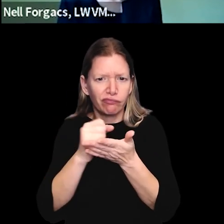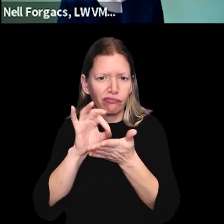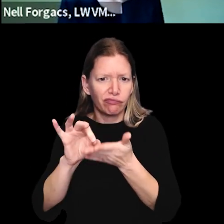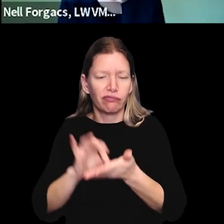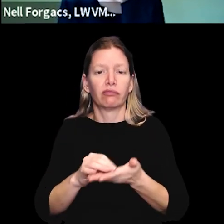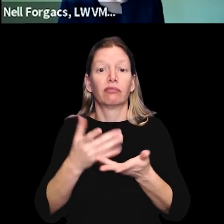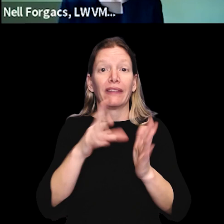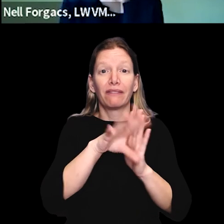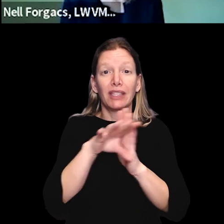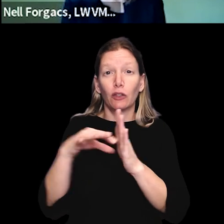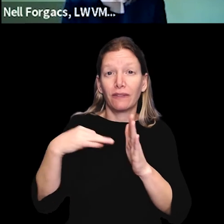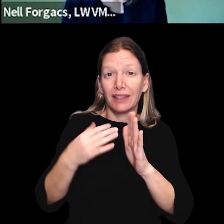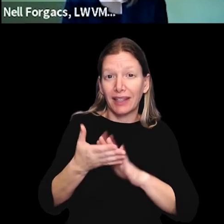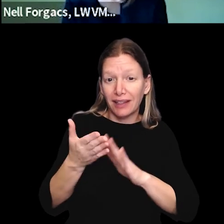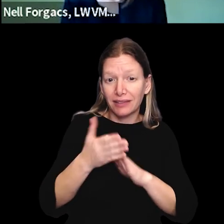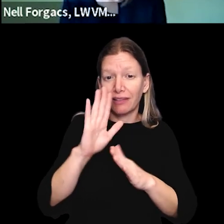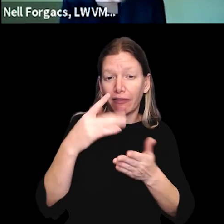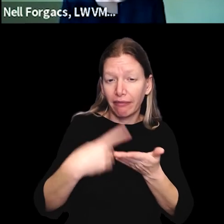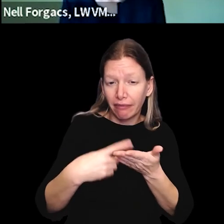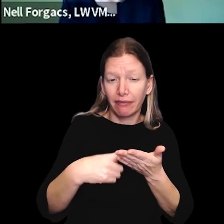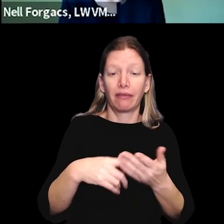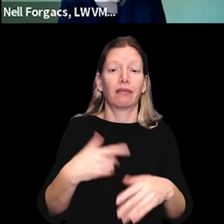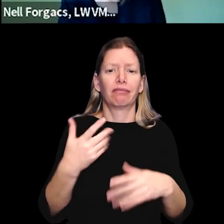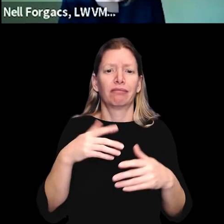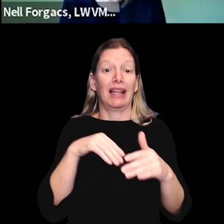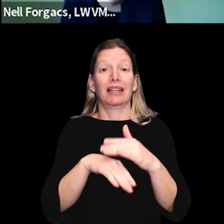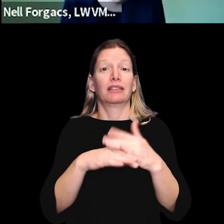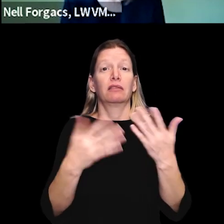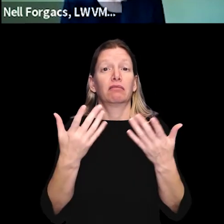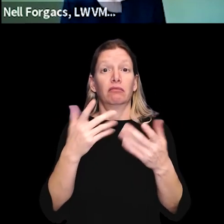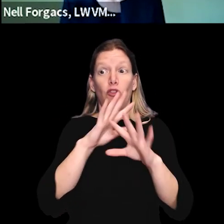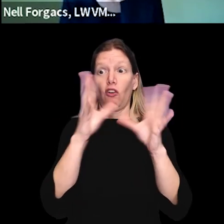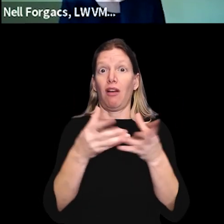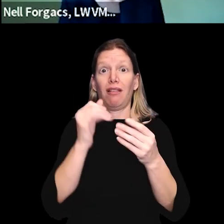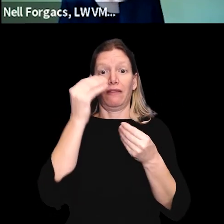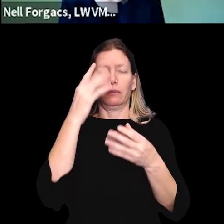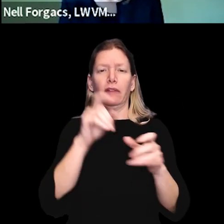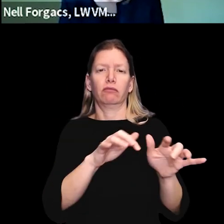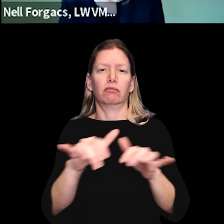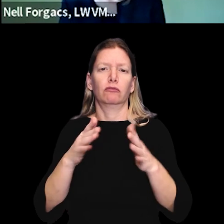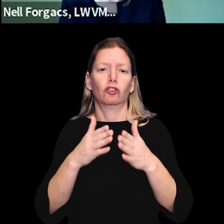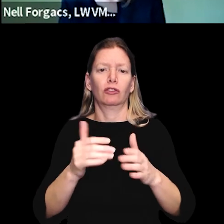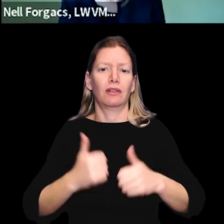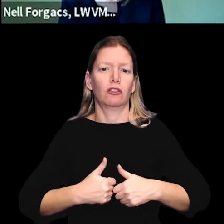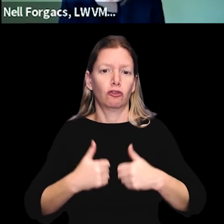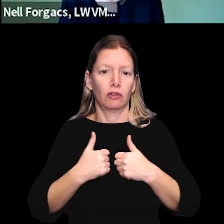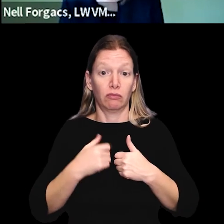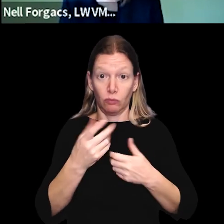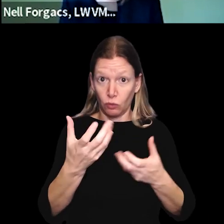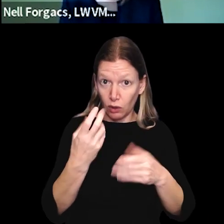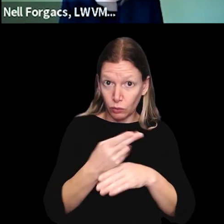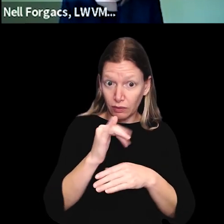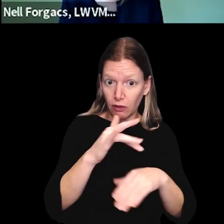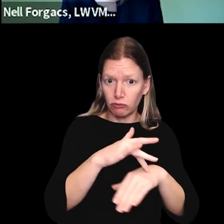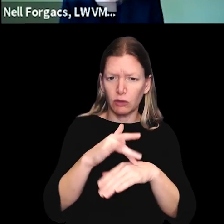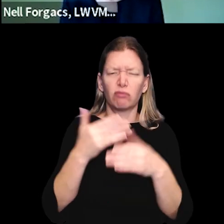also videos of candidate forums and debates to access it. All you need to do is enter a street address. So if you would